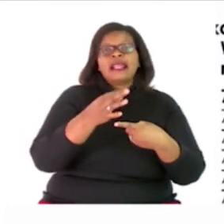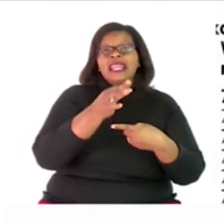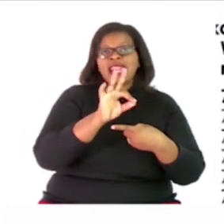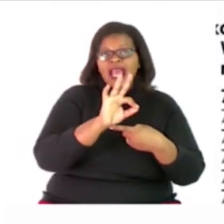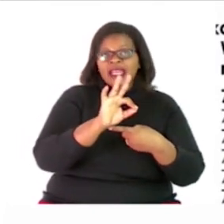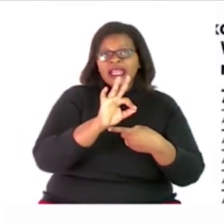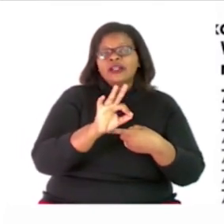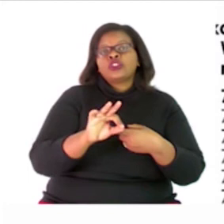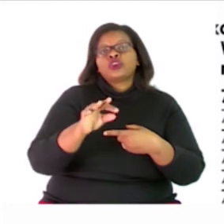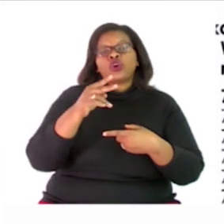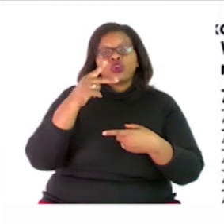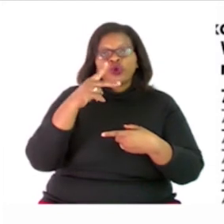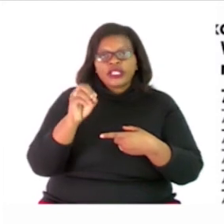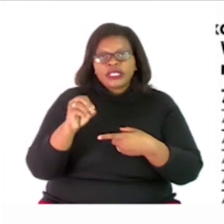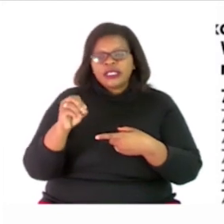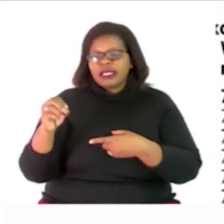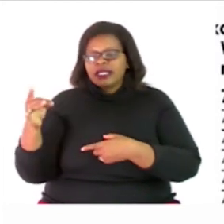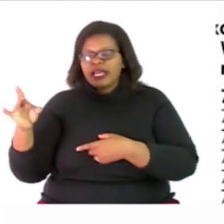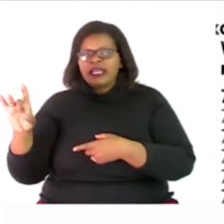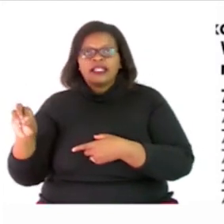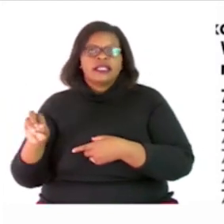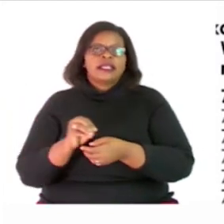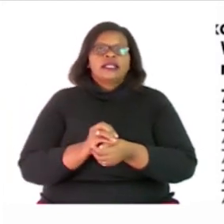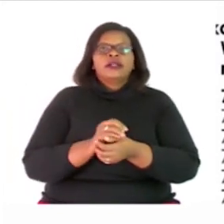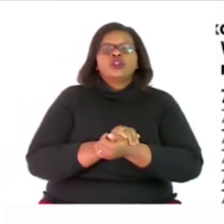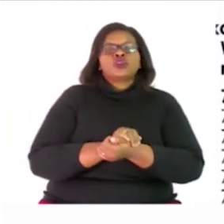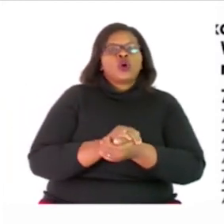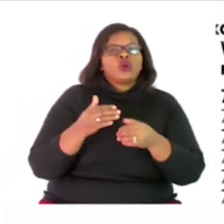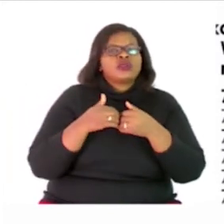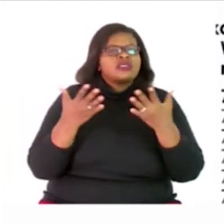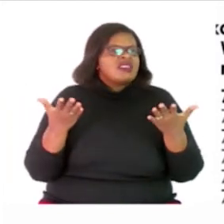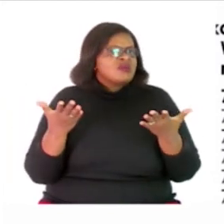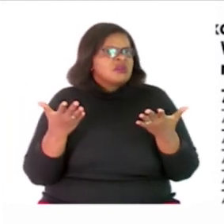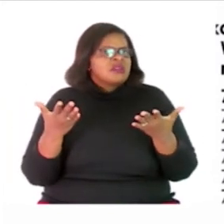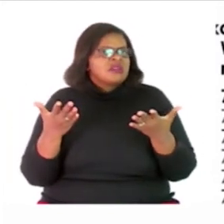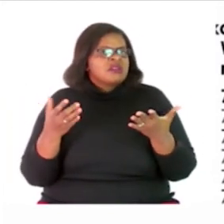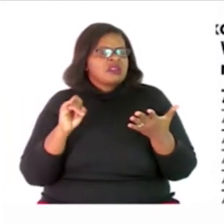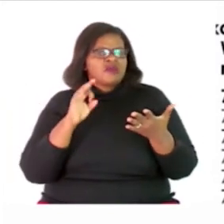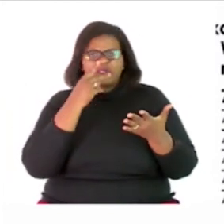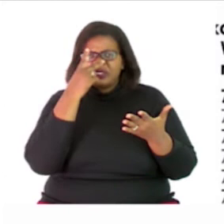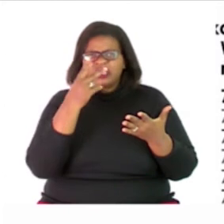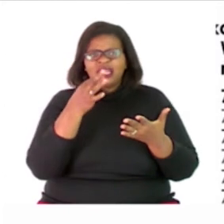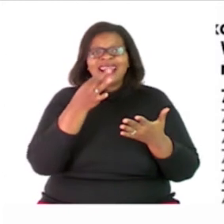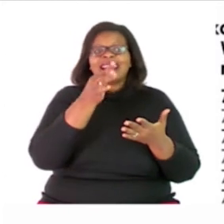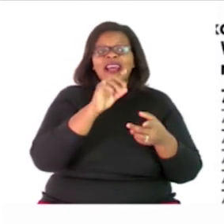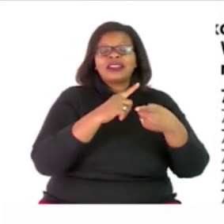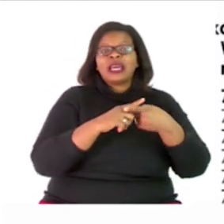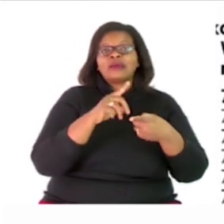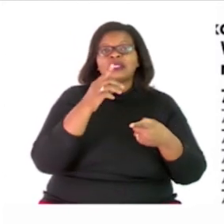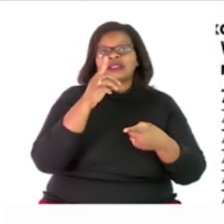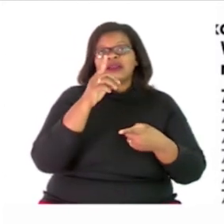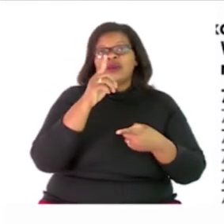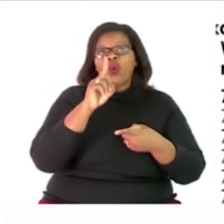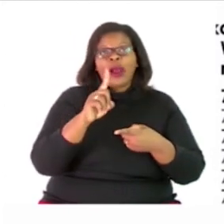80 so where will we start if we see 9 times 1 is equal to